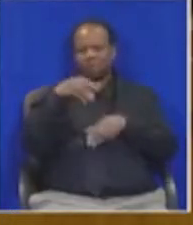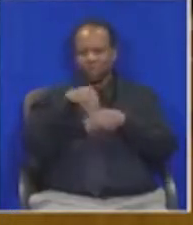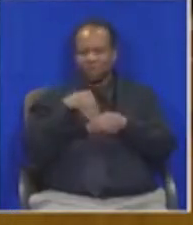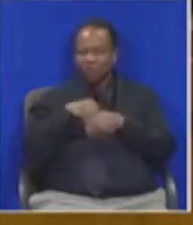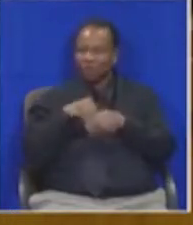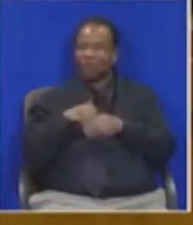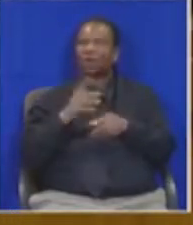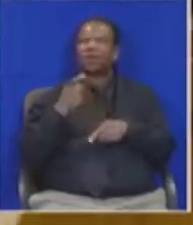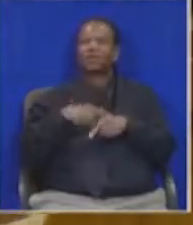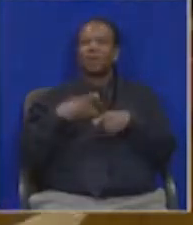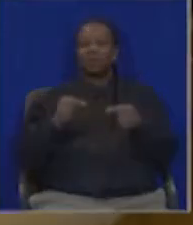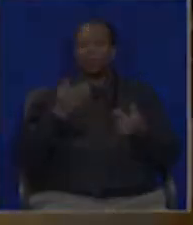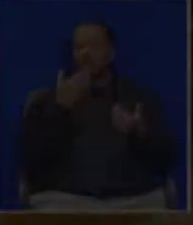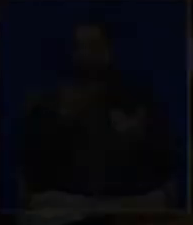effective oversight. Thank you.